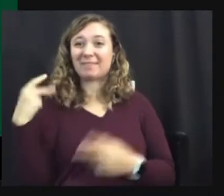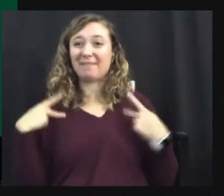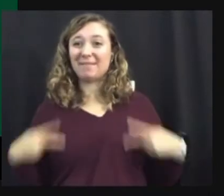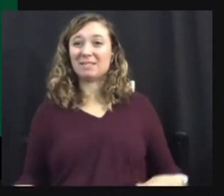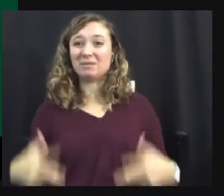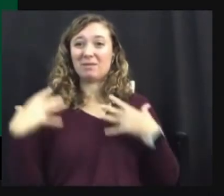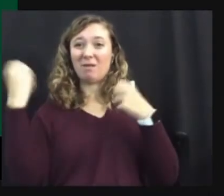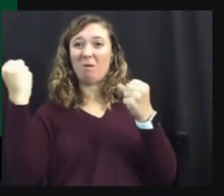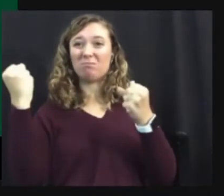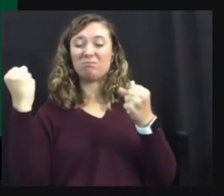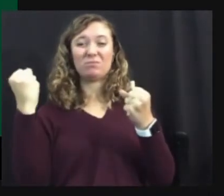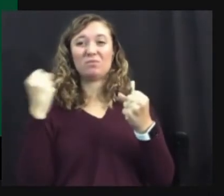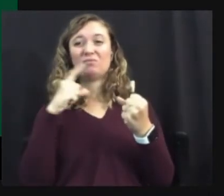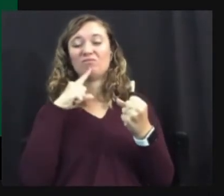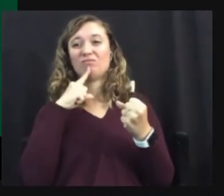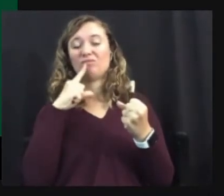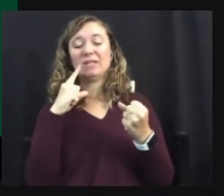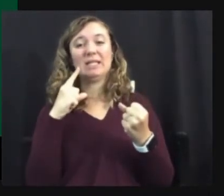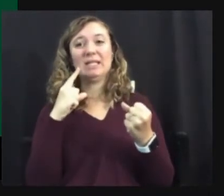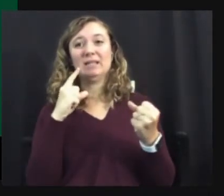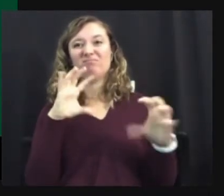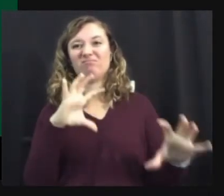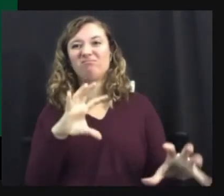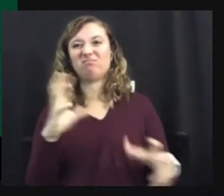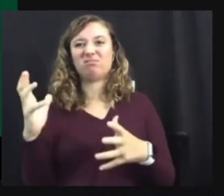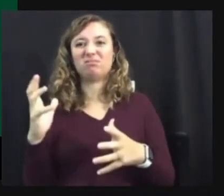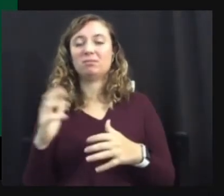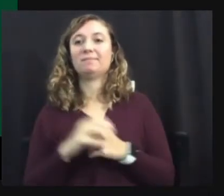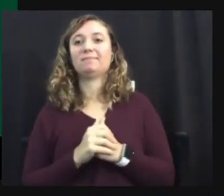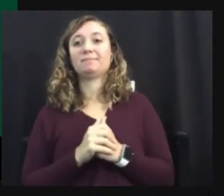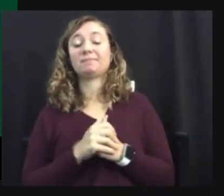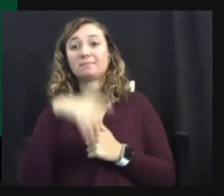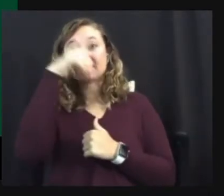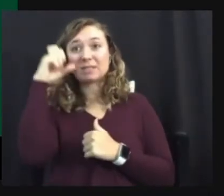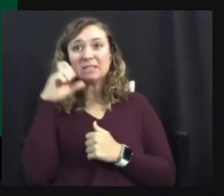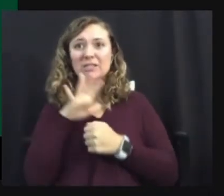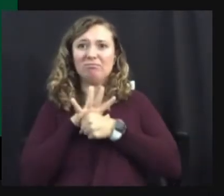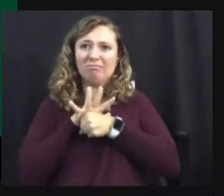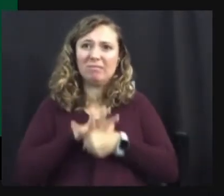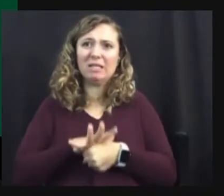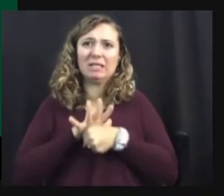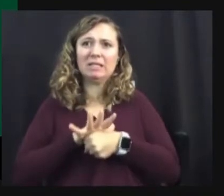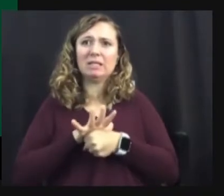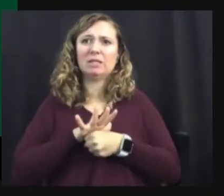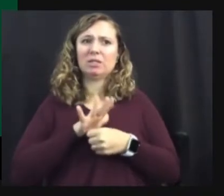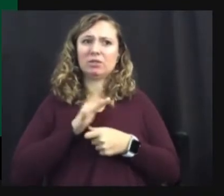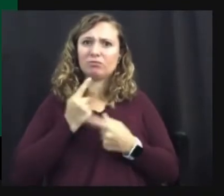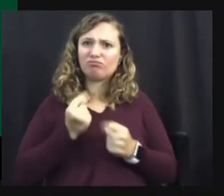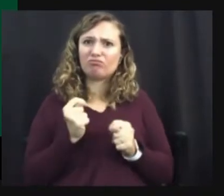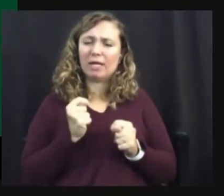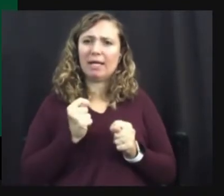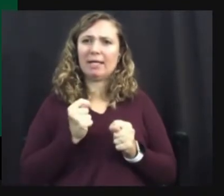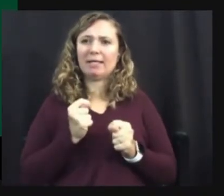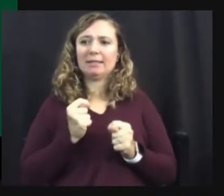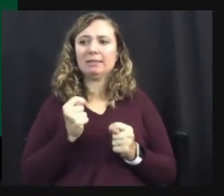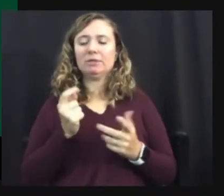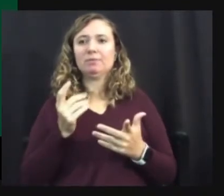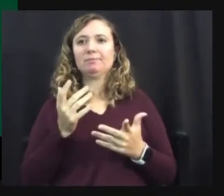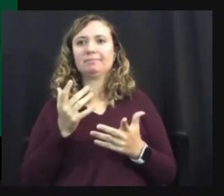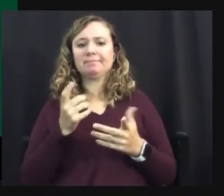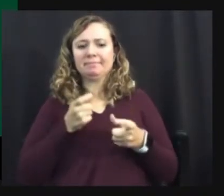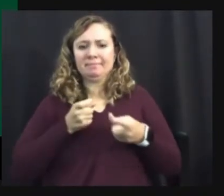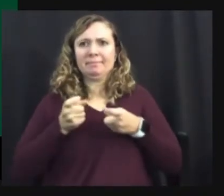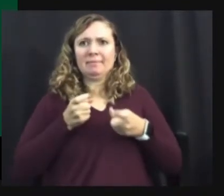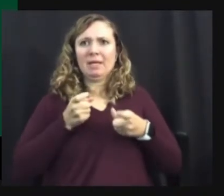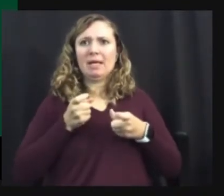uh, faculties is so high to try to not only manage the sensory inputs that we